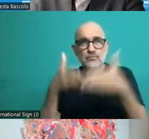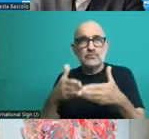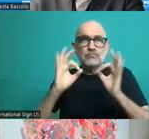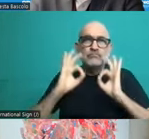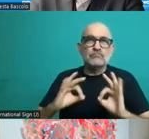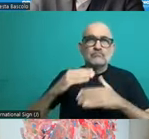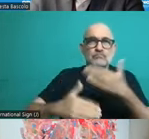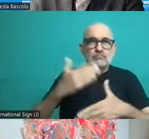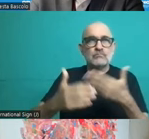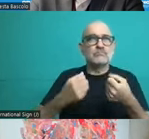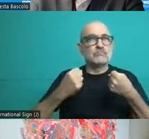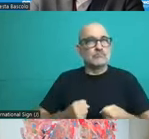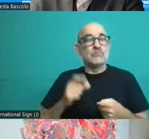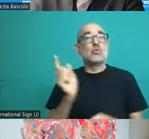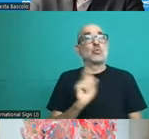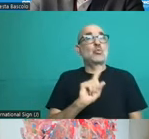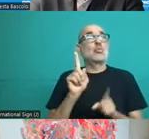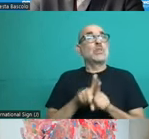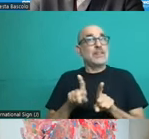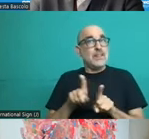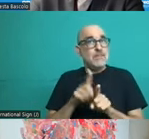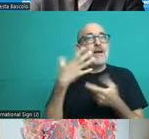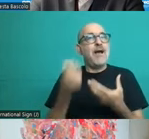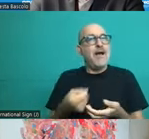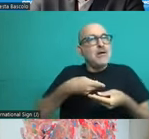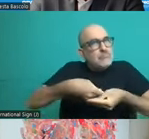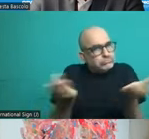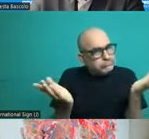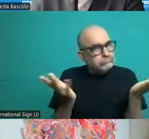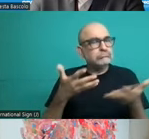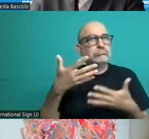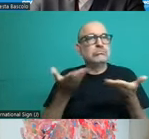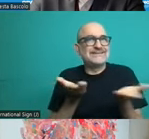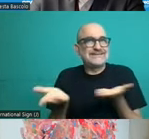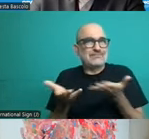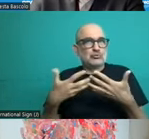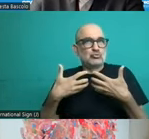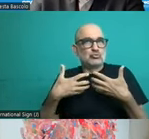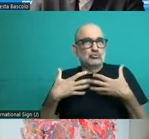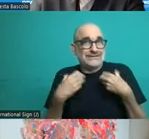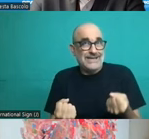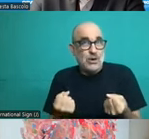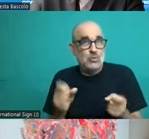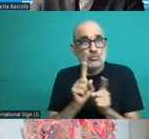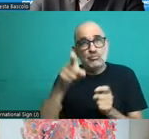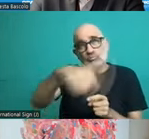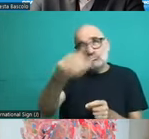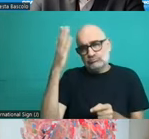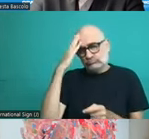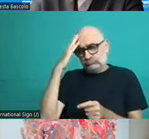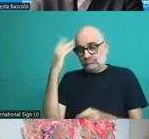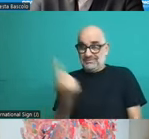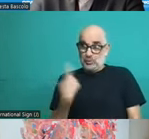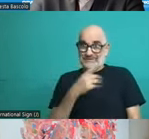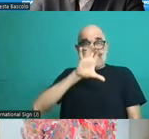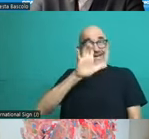know, in the Americas, every time we address these very important issues that have to do with